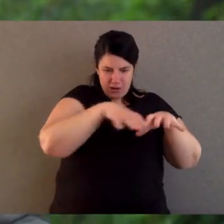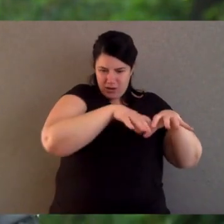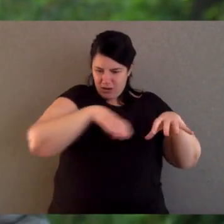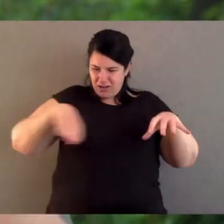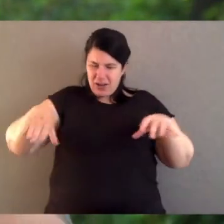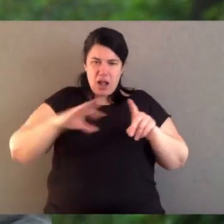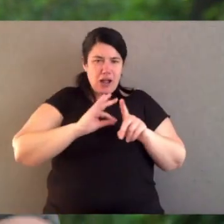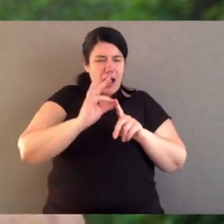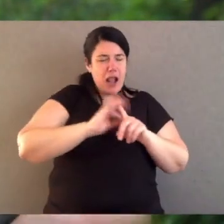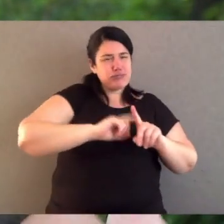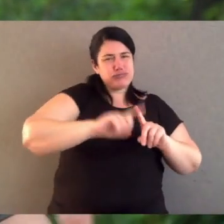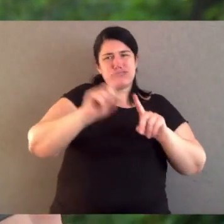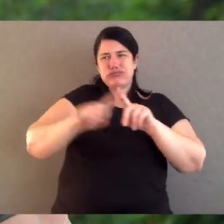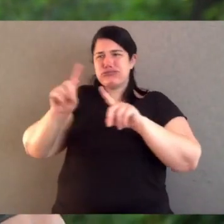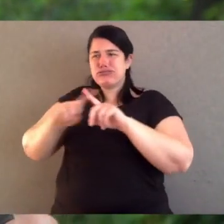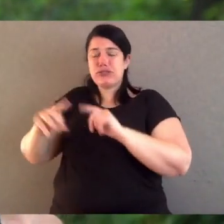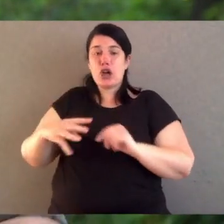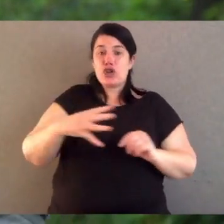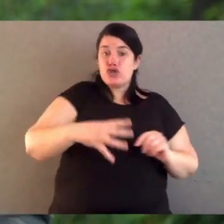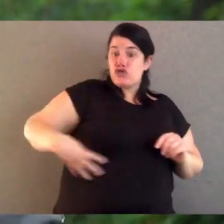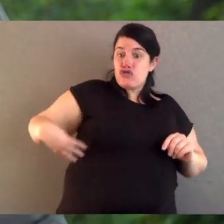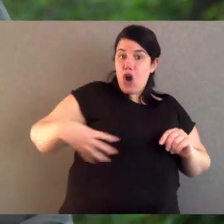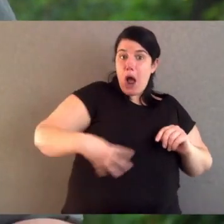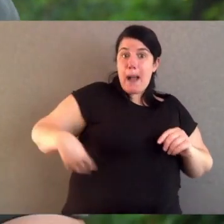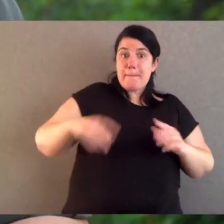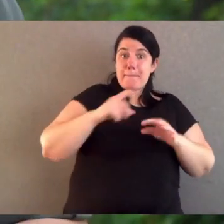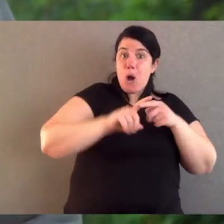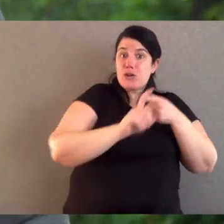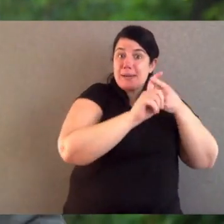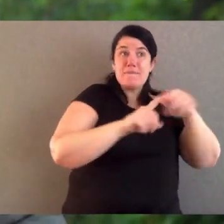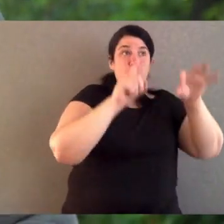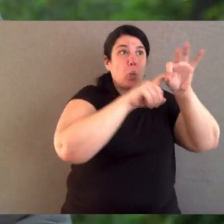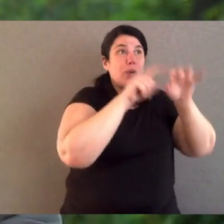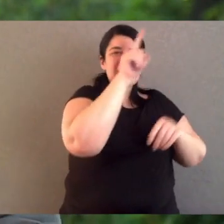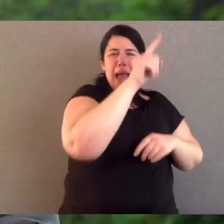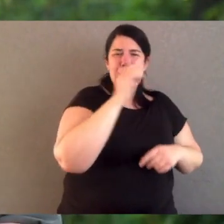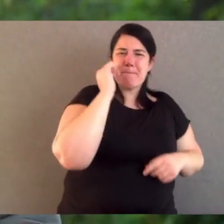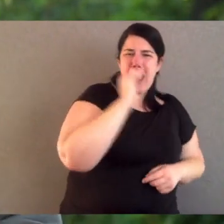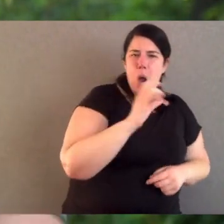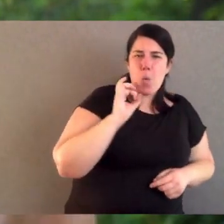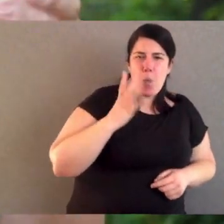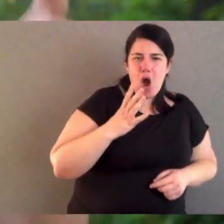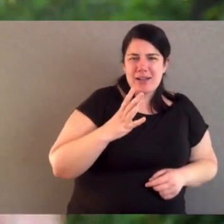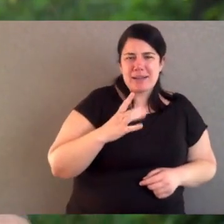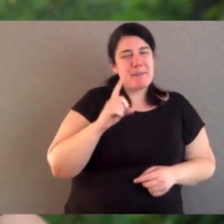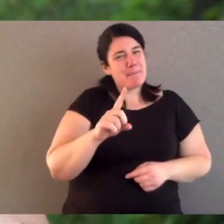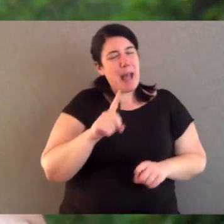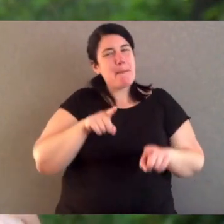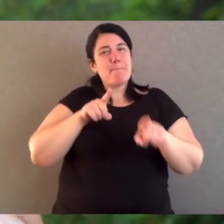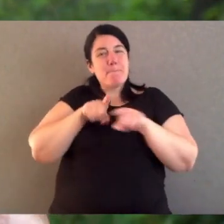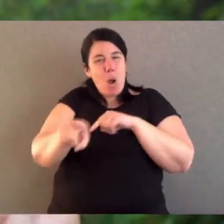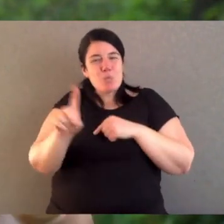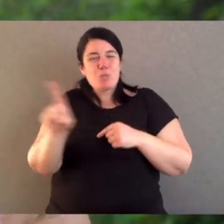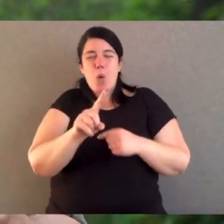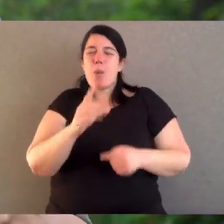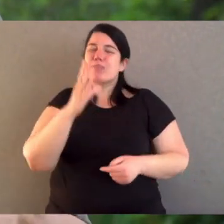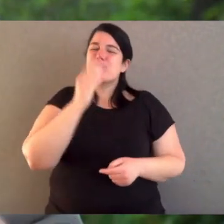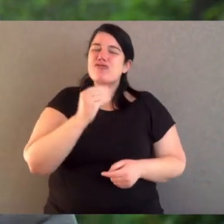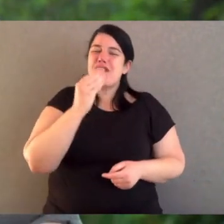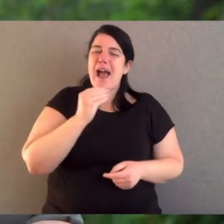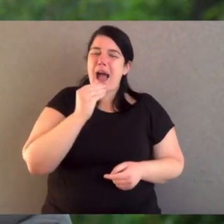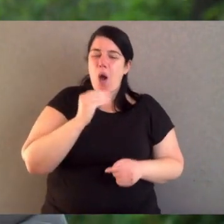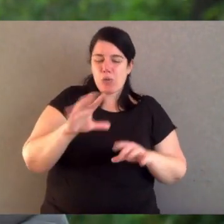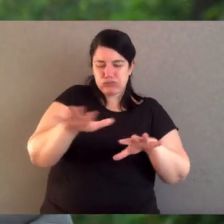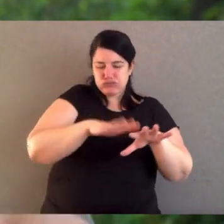They vary so much in colouration. The striped possum from North Queensland is black and white, but many of them are quite a